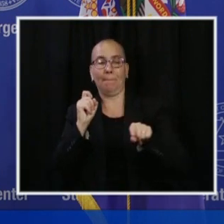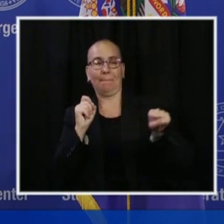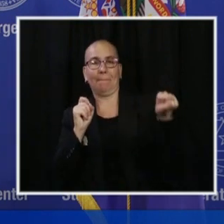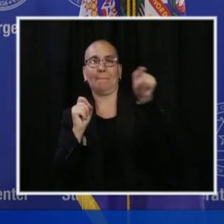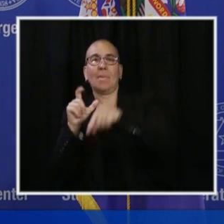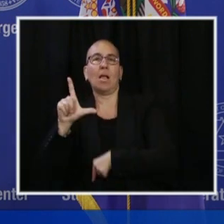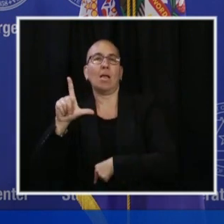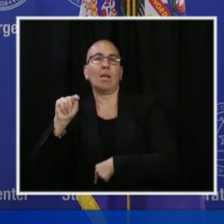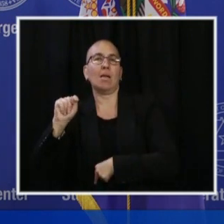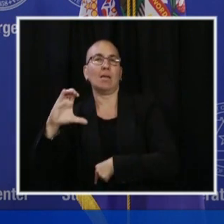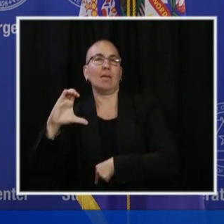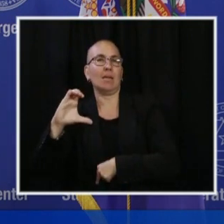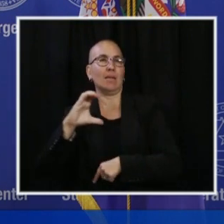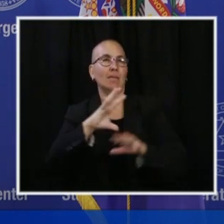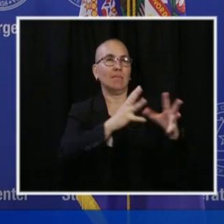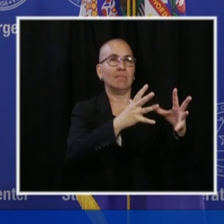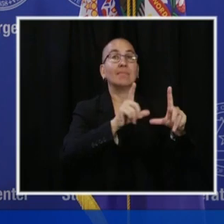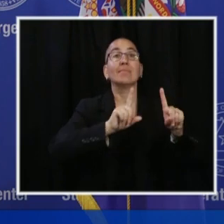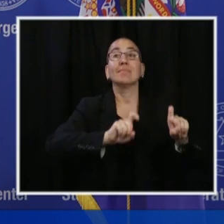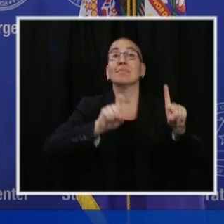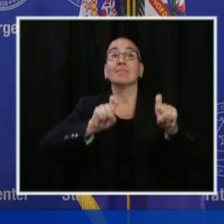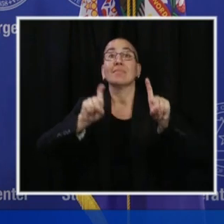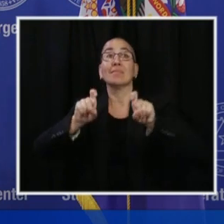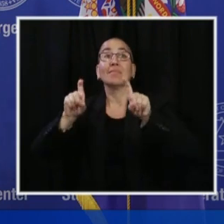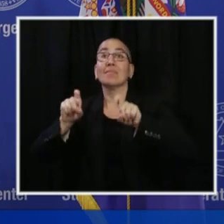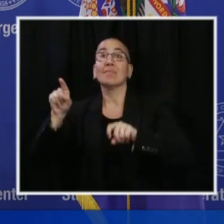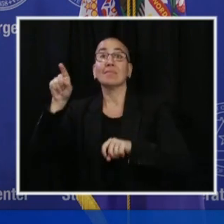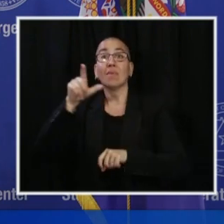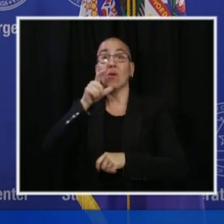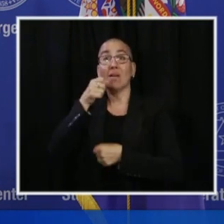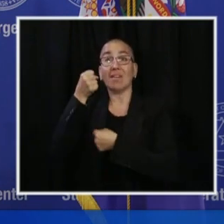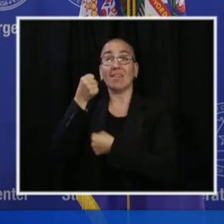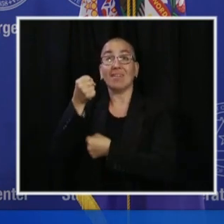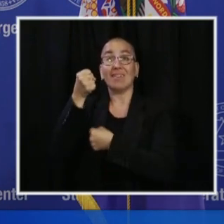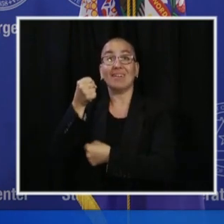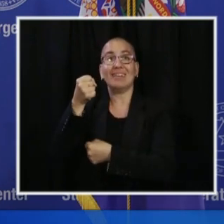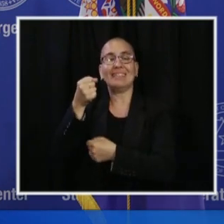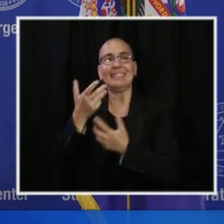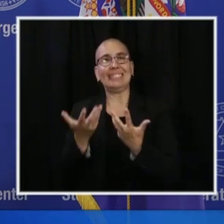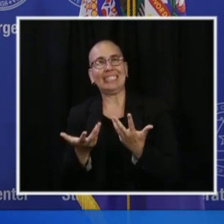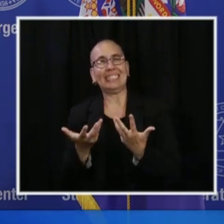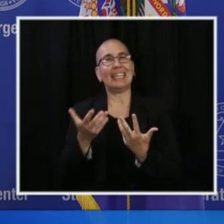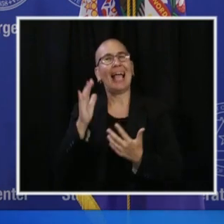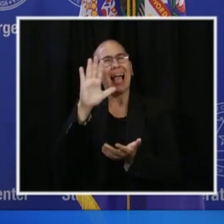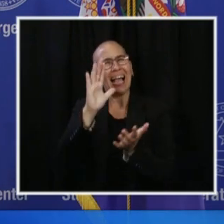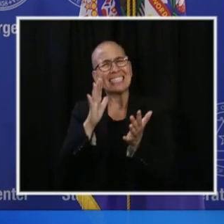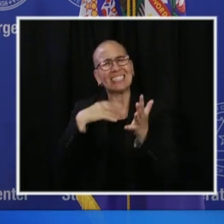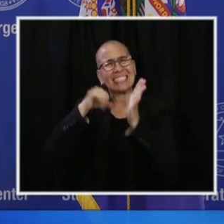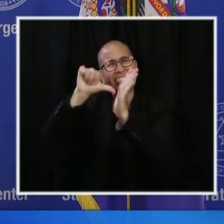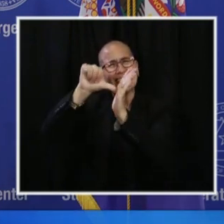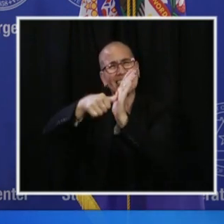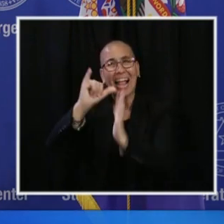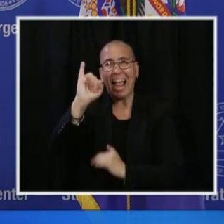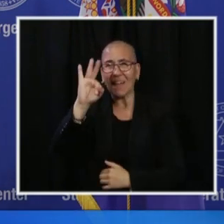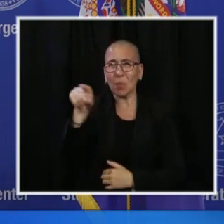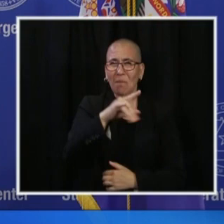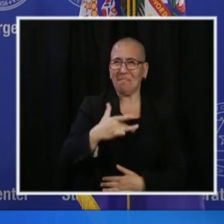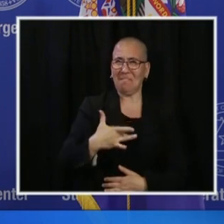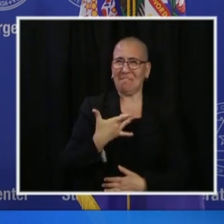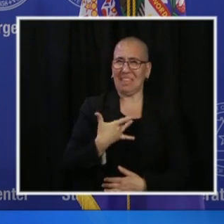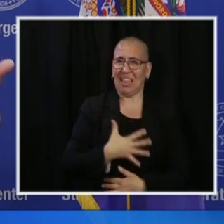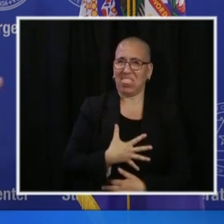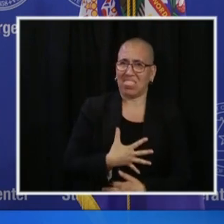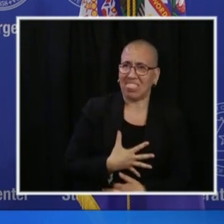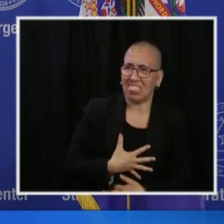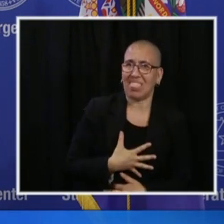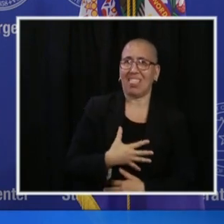folks. I would tell those of you who are out there peacefully protesting. Again, if you're starting to get symptoms of COVID-19, please isolate. We will have